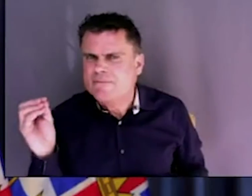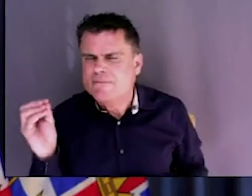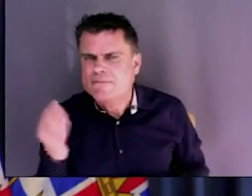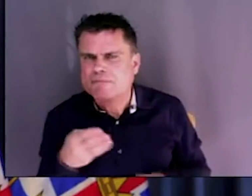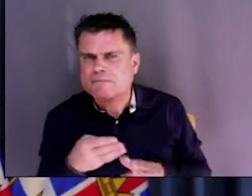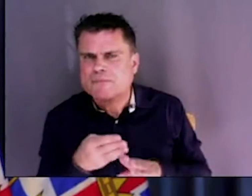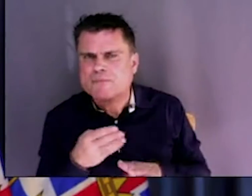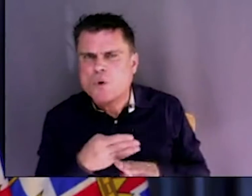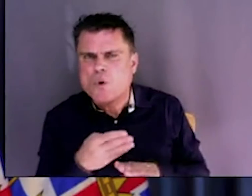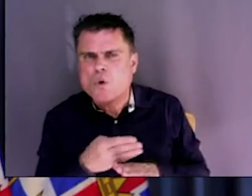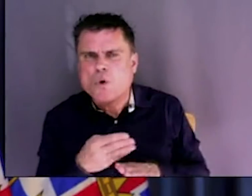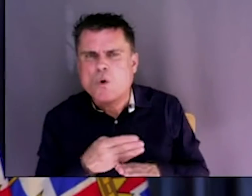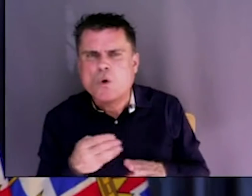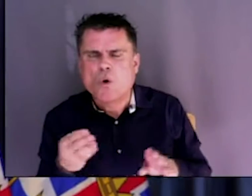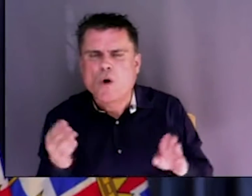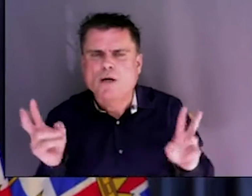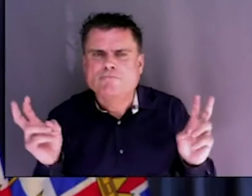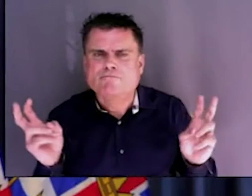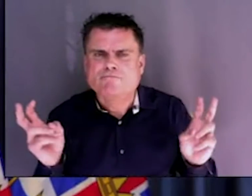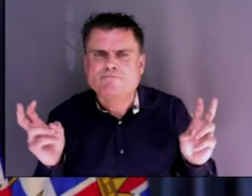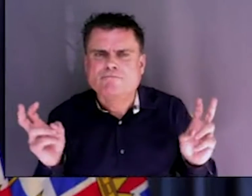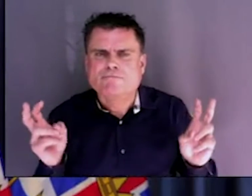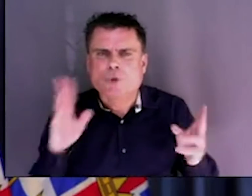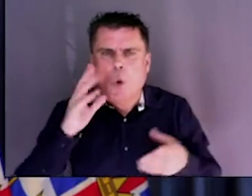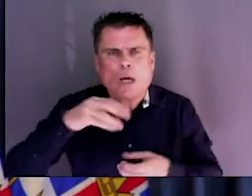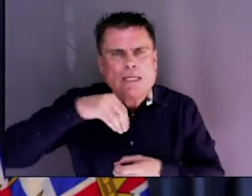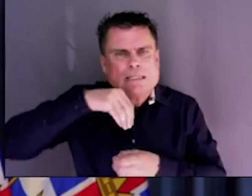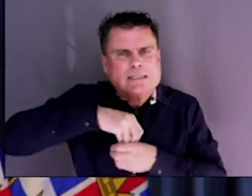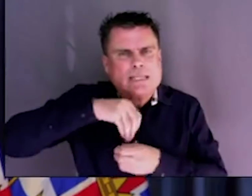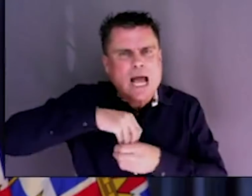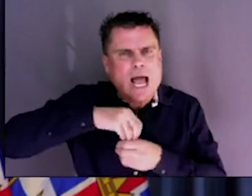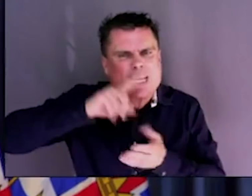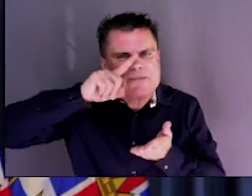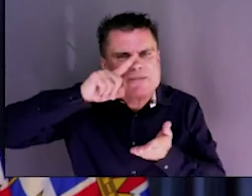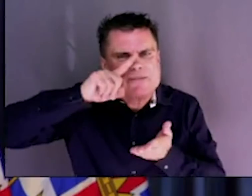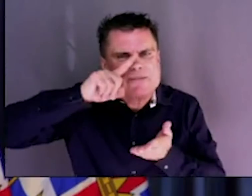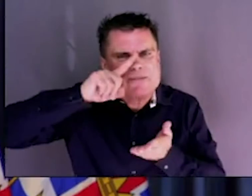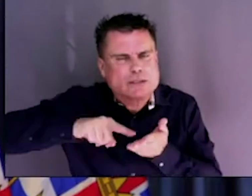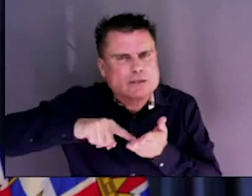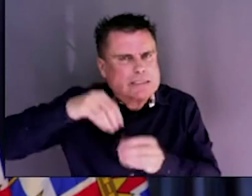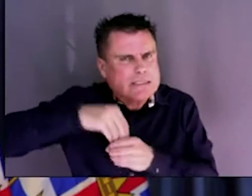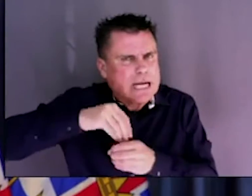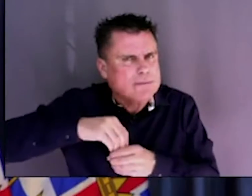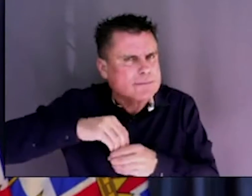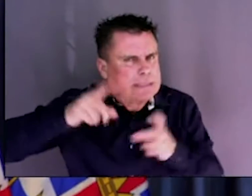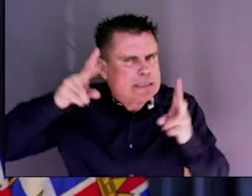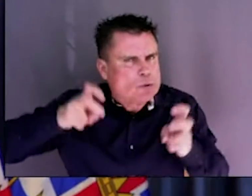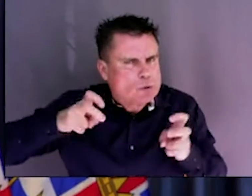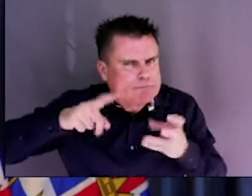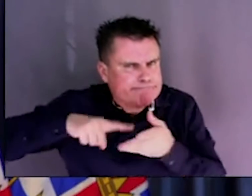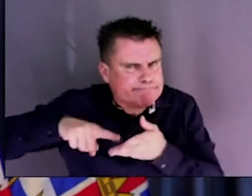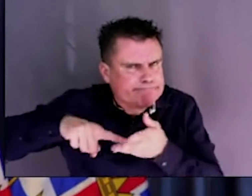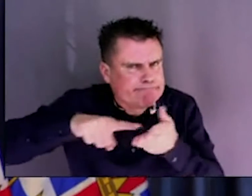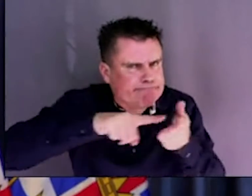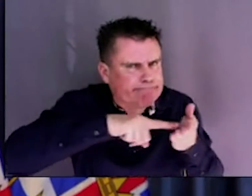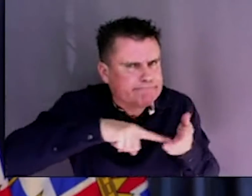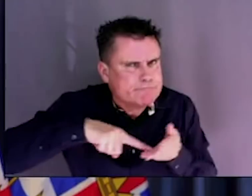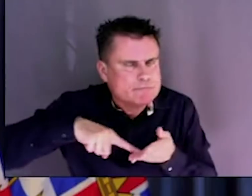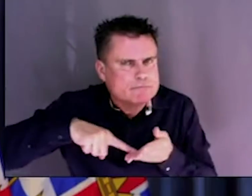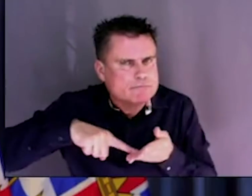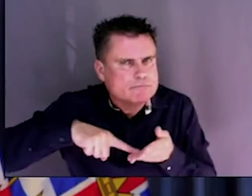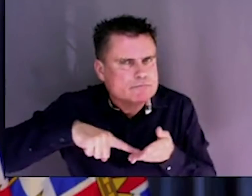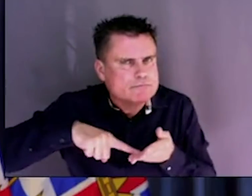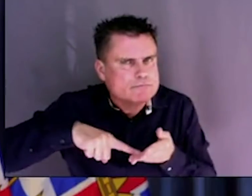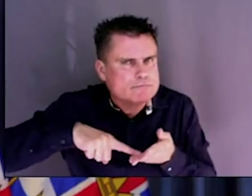talked about reforming the special prosecutor system so we're not stuck in the dark for so long, but you also have